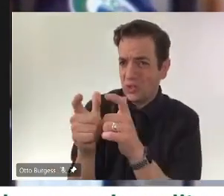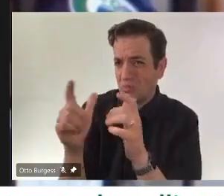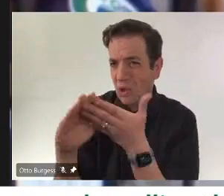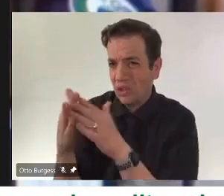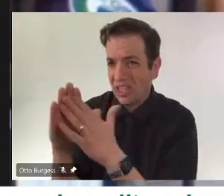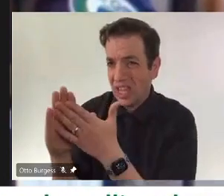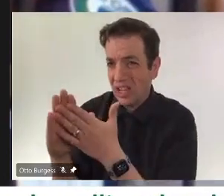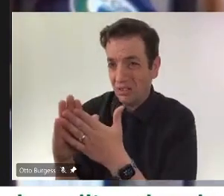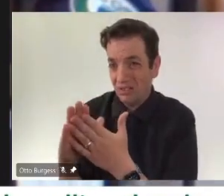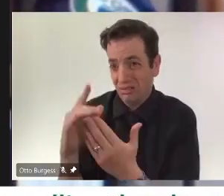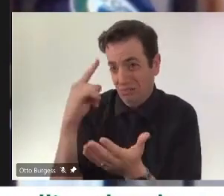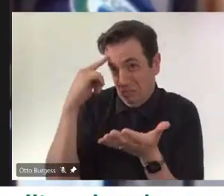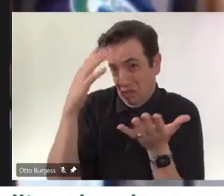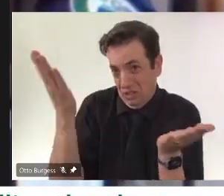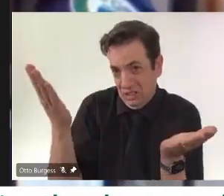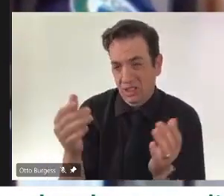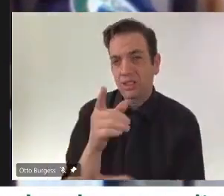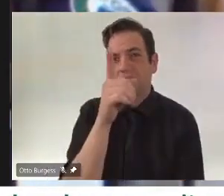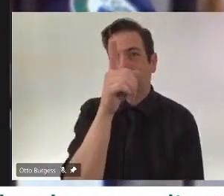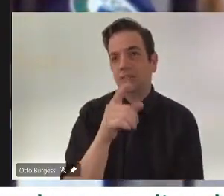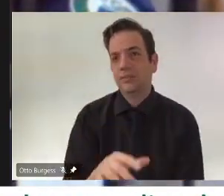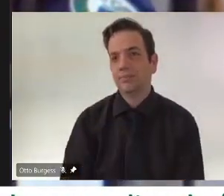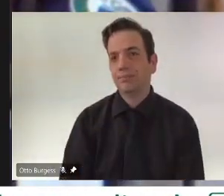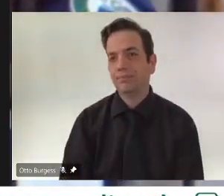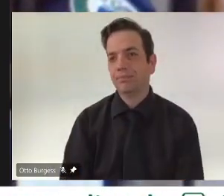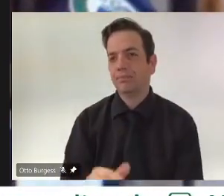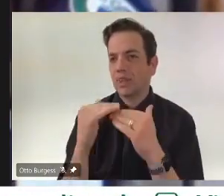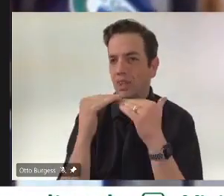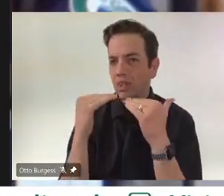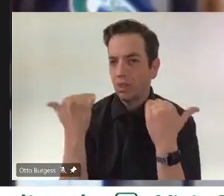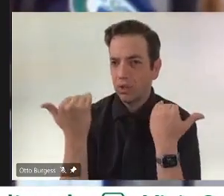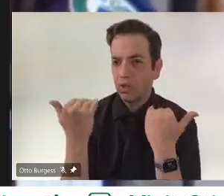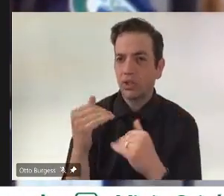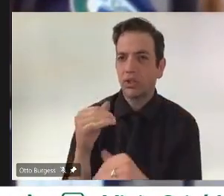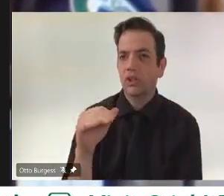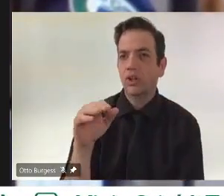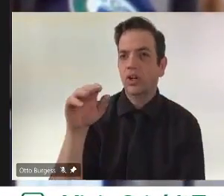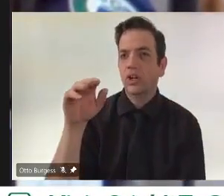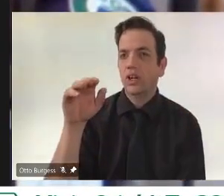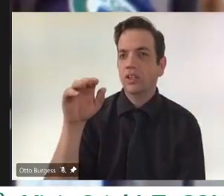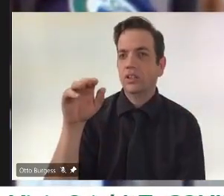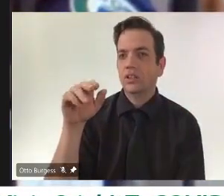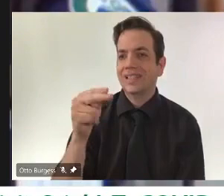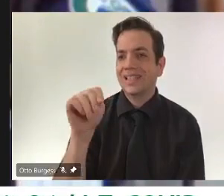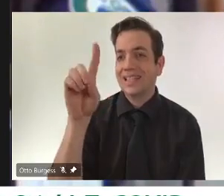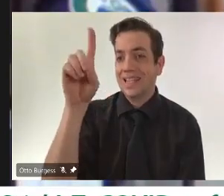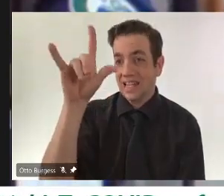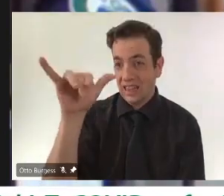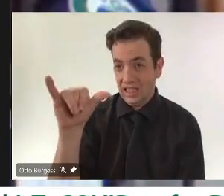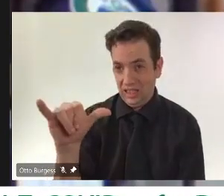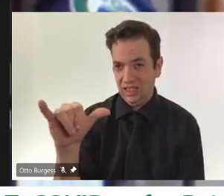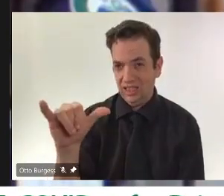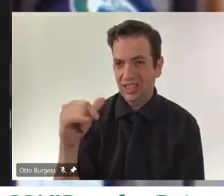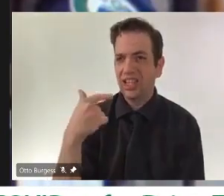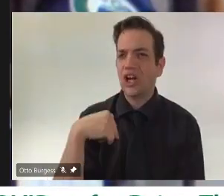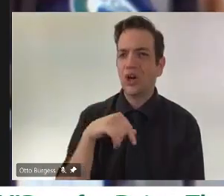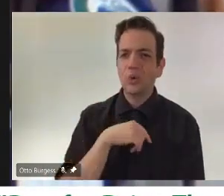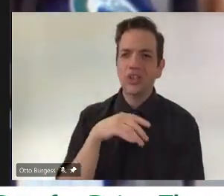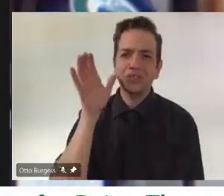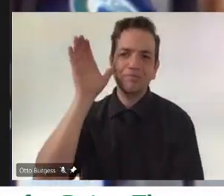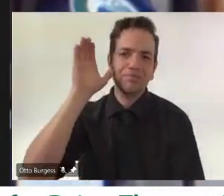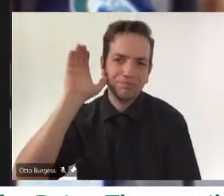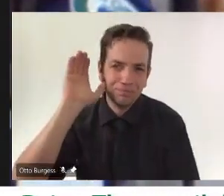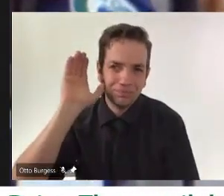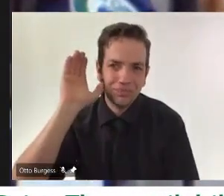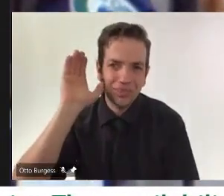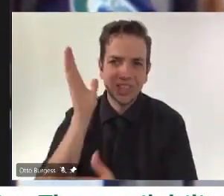Yeah, I'll just take a quick stab at that and allow Scott to jump in. We have been hearing some concerns from pharmacies. I know I've been hearing it